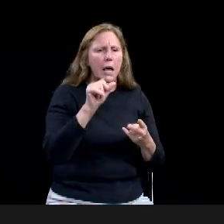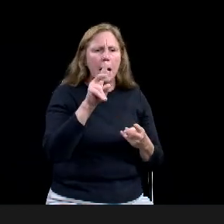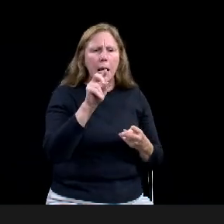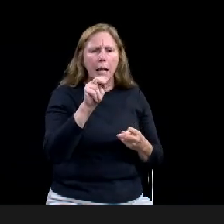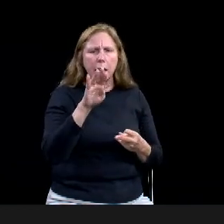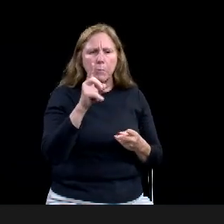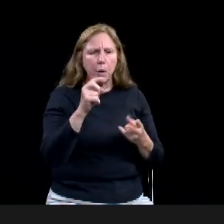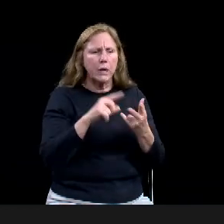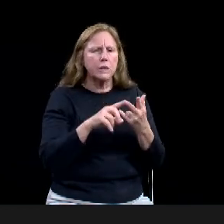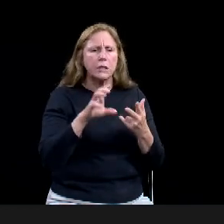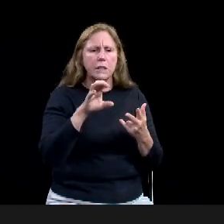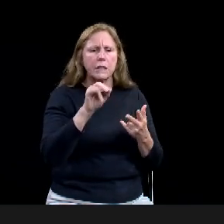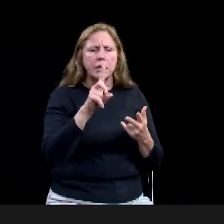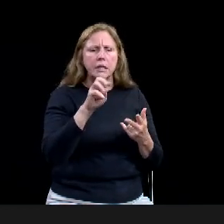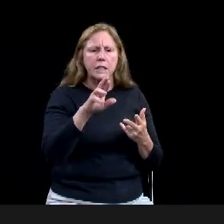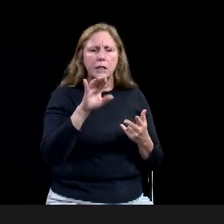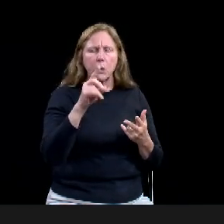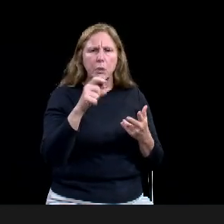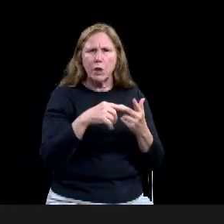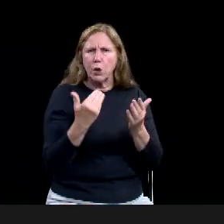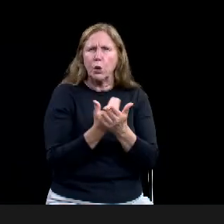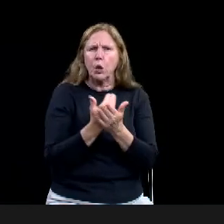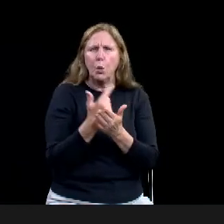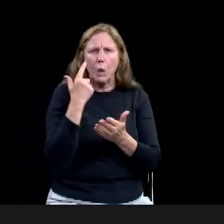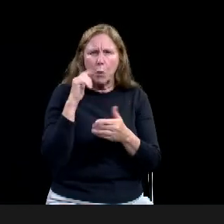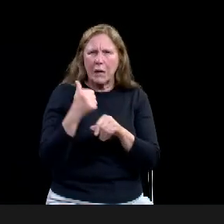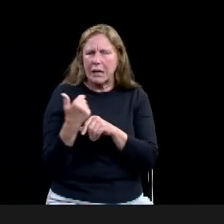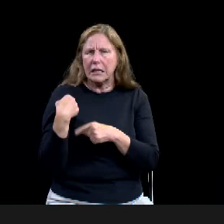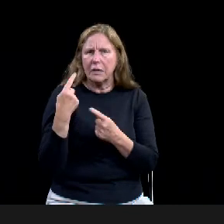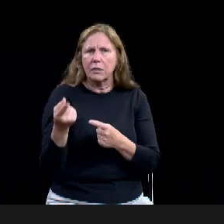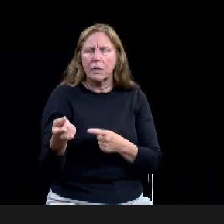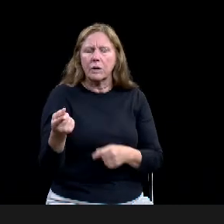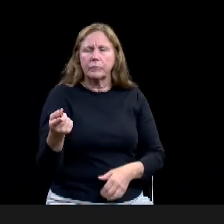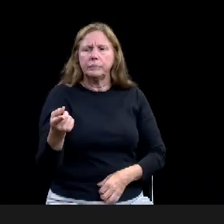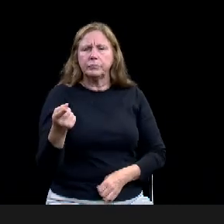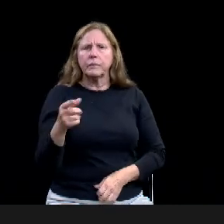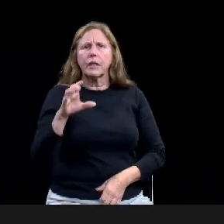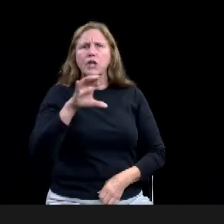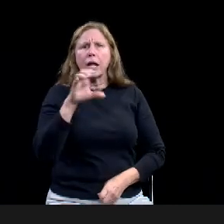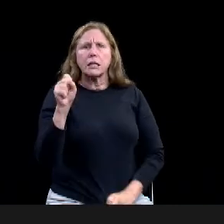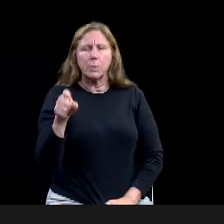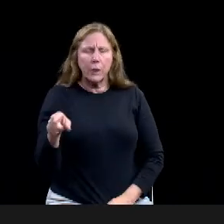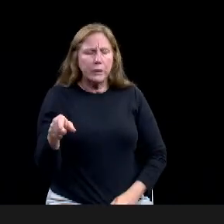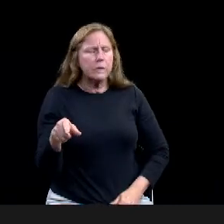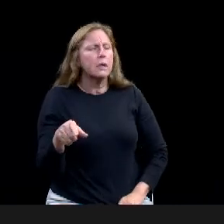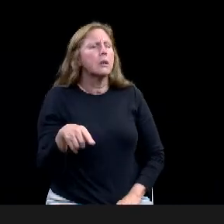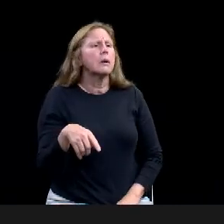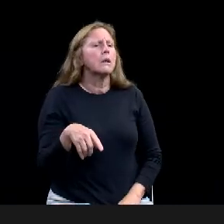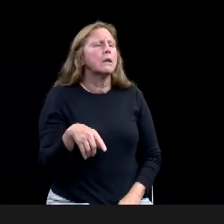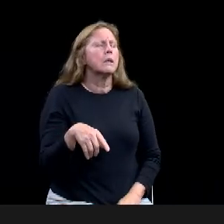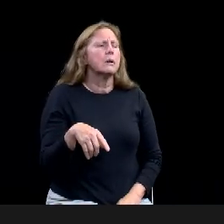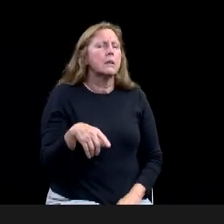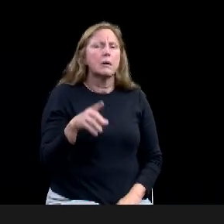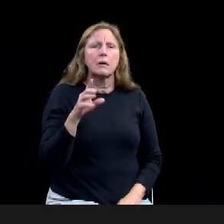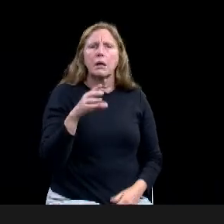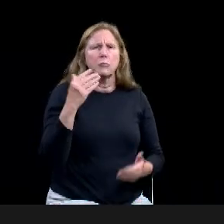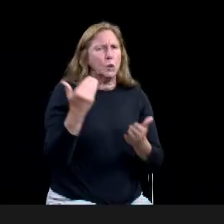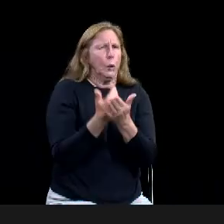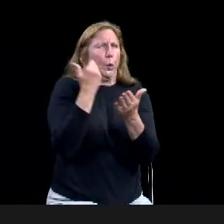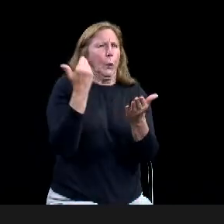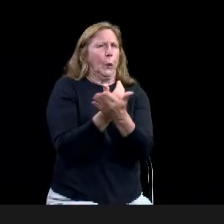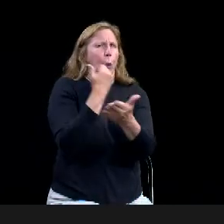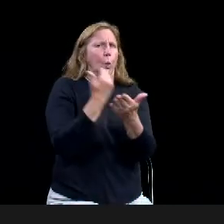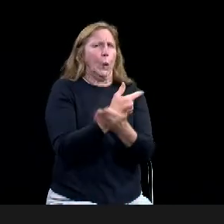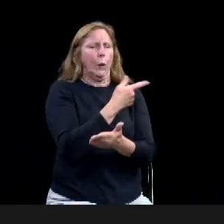then a brand new one that Malette has helped, uh, just the last week we had one of the initial meetings at, uh, at mountain view. Uh,